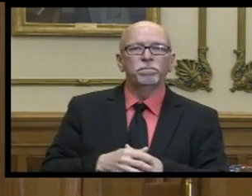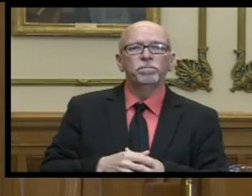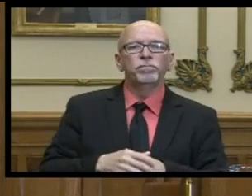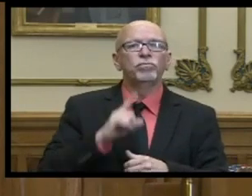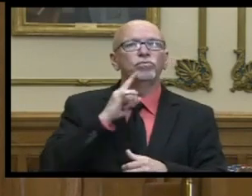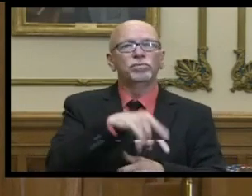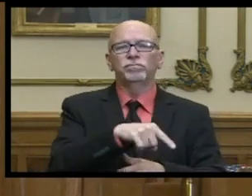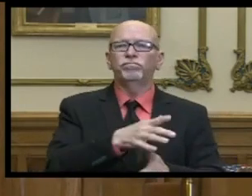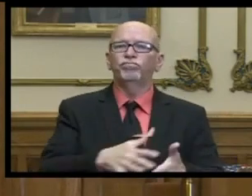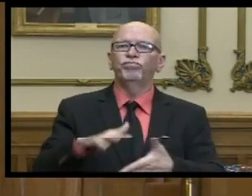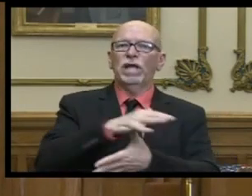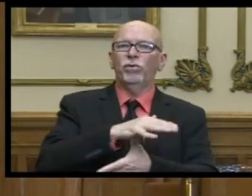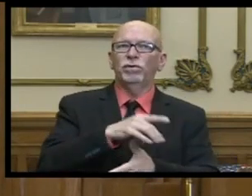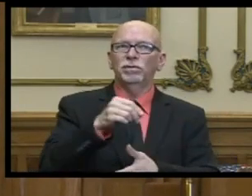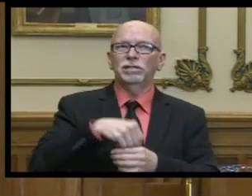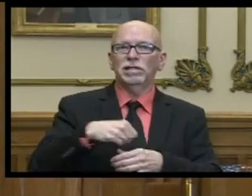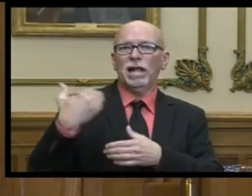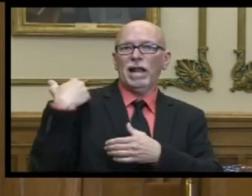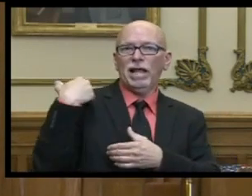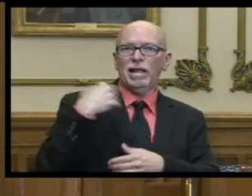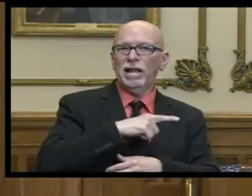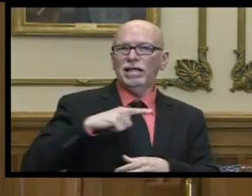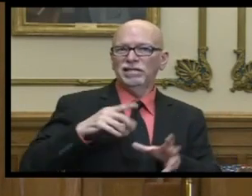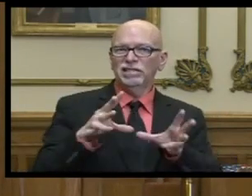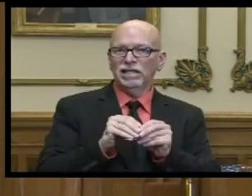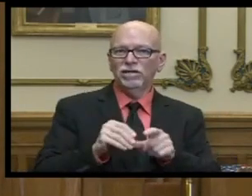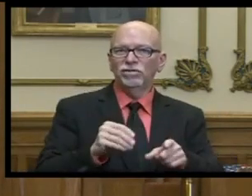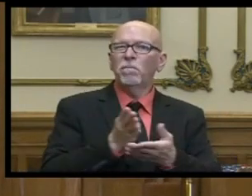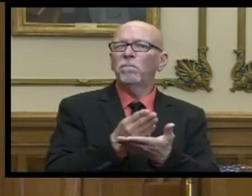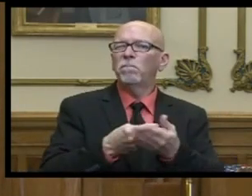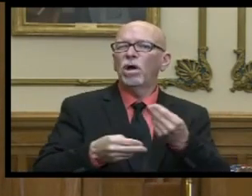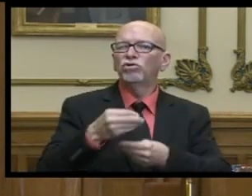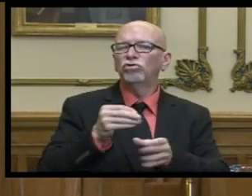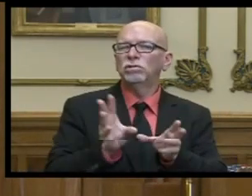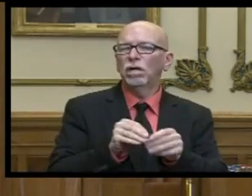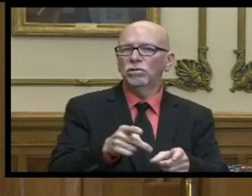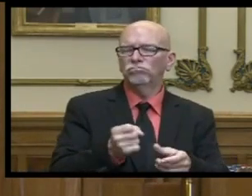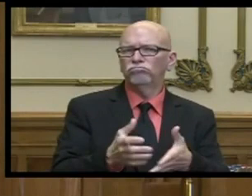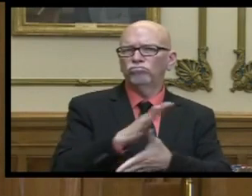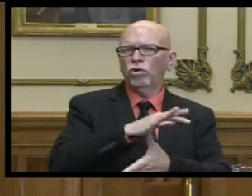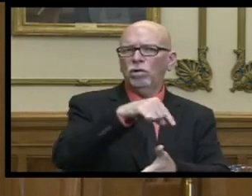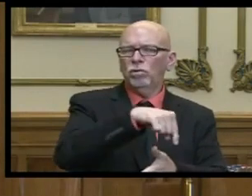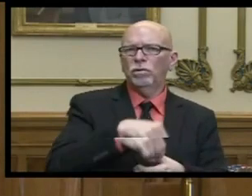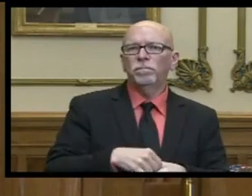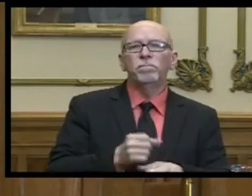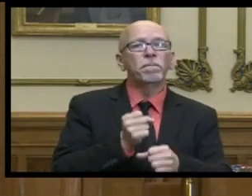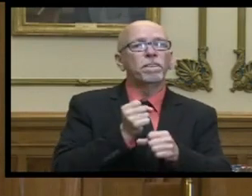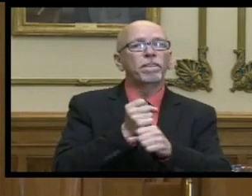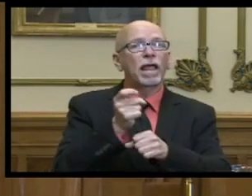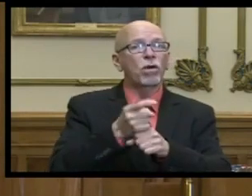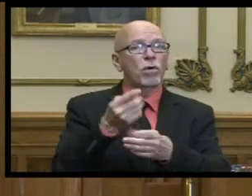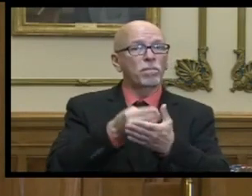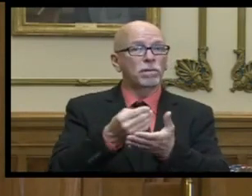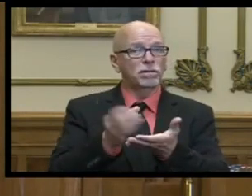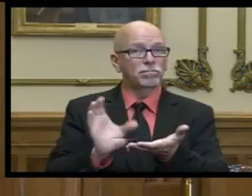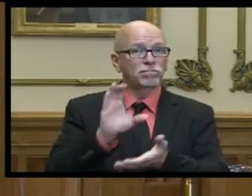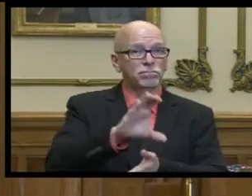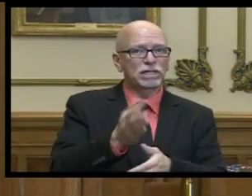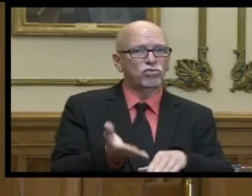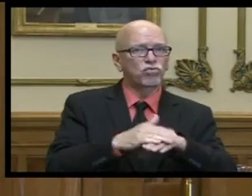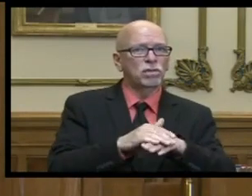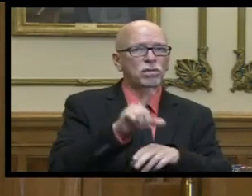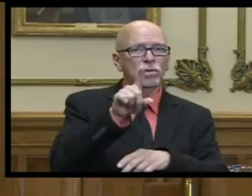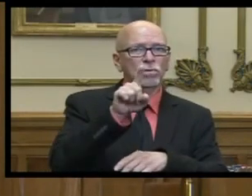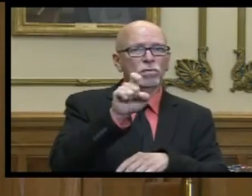a priority in the last legislative session a budget session the annual appropriation increased